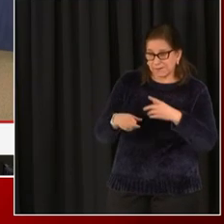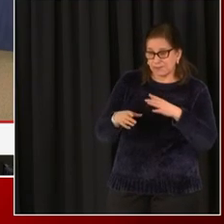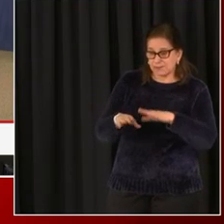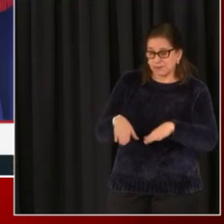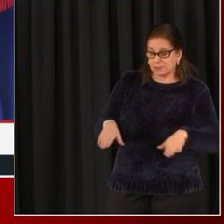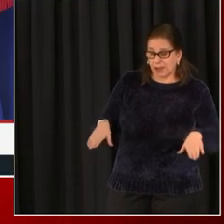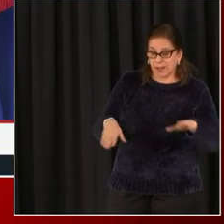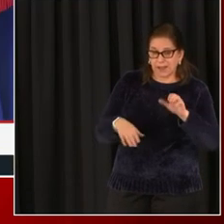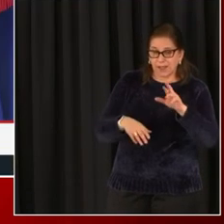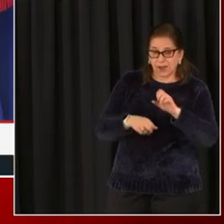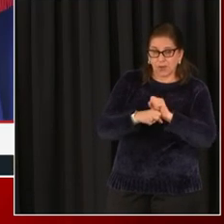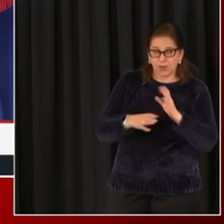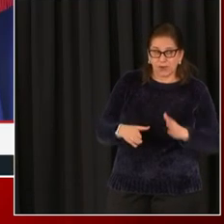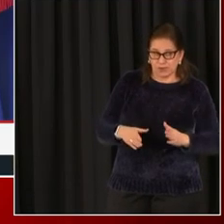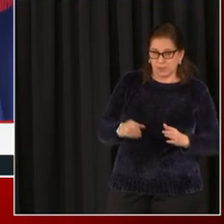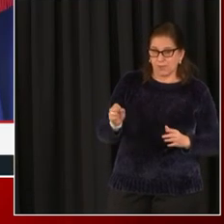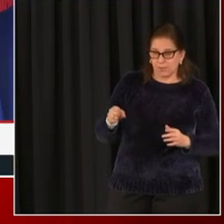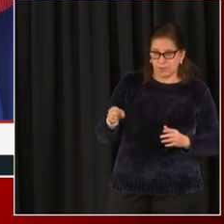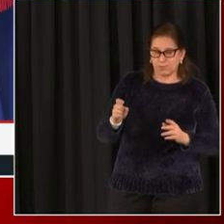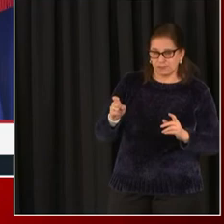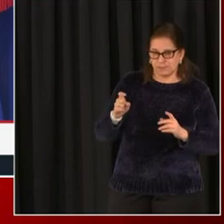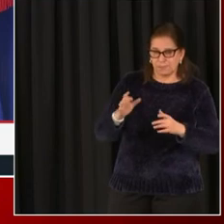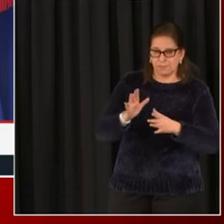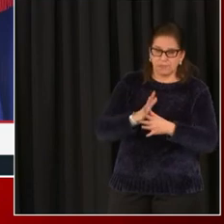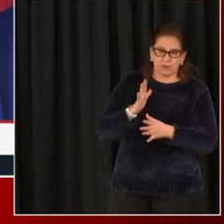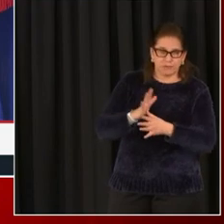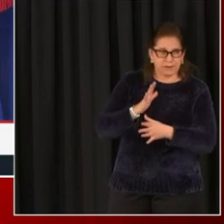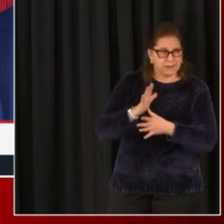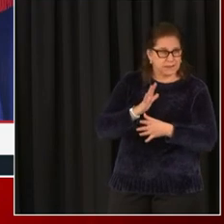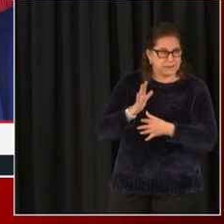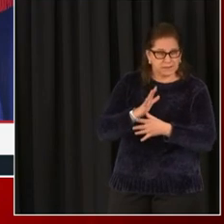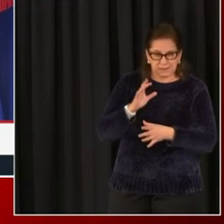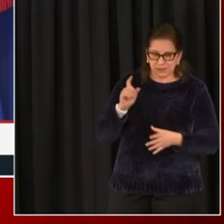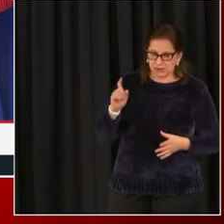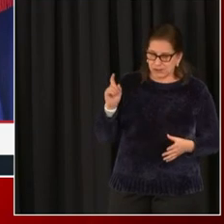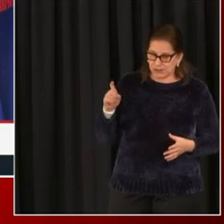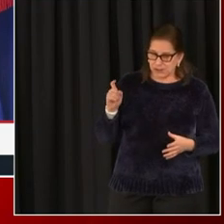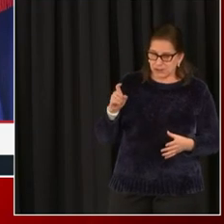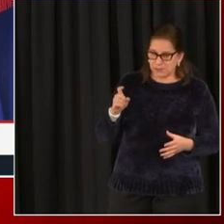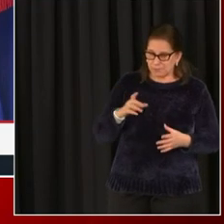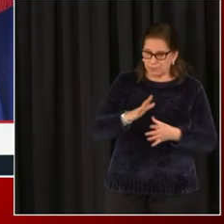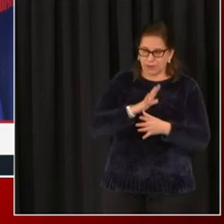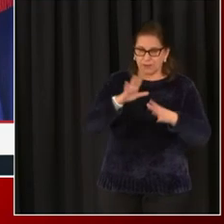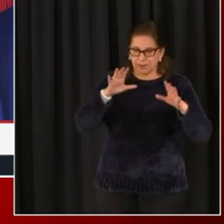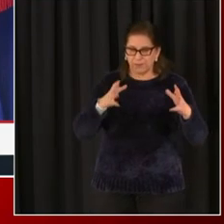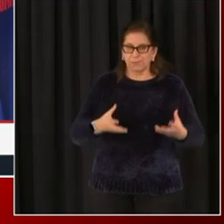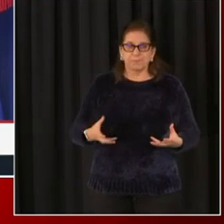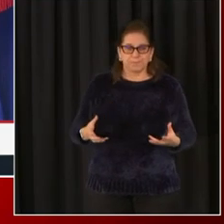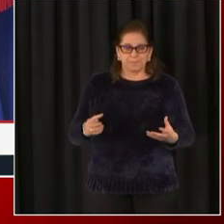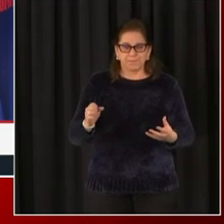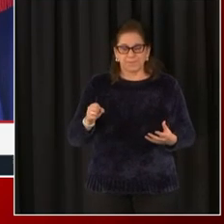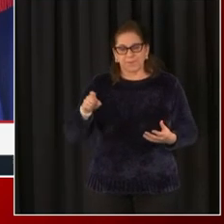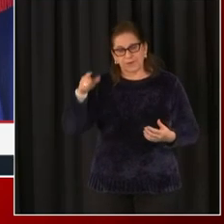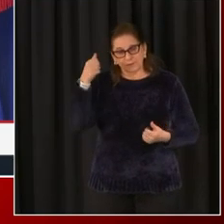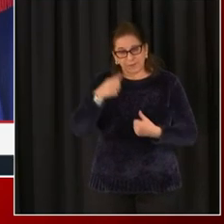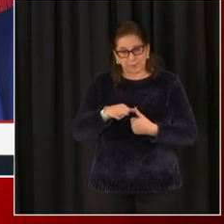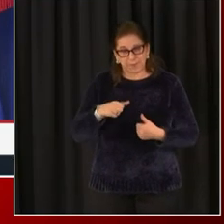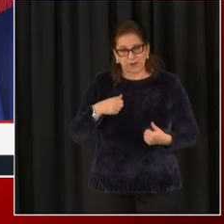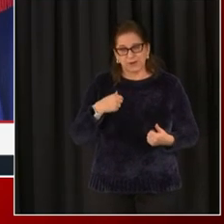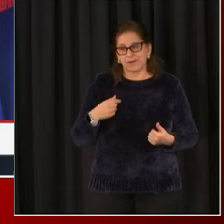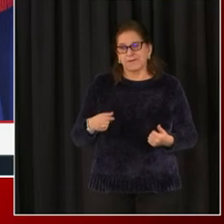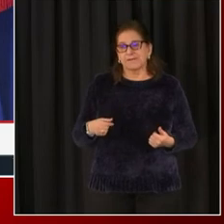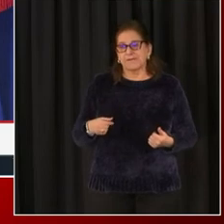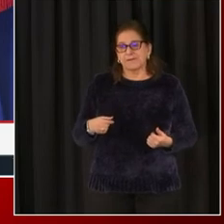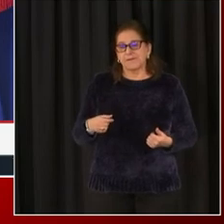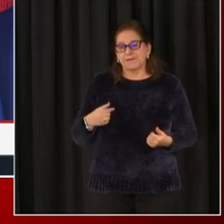workers and how we will continue, uh, they will continue to be, uh, in a priority group. Uh, you might also remember when